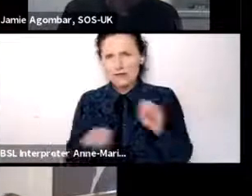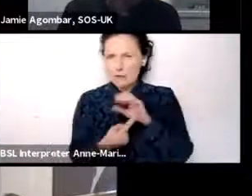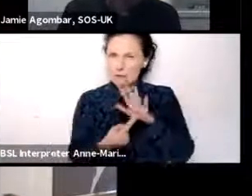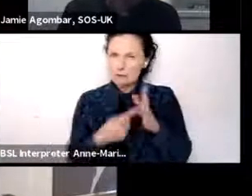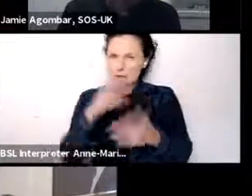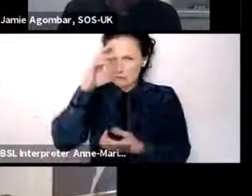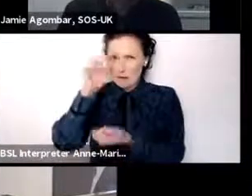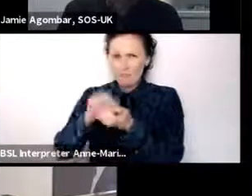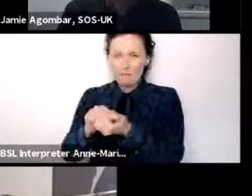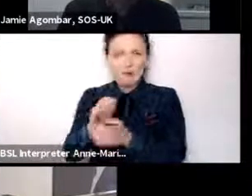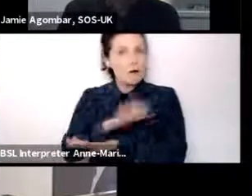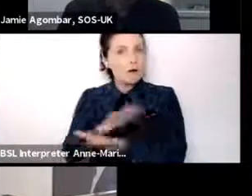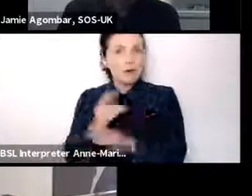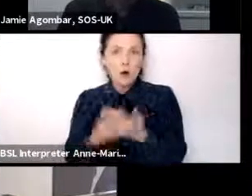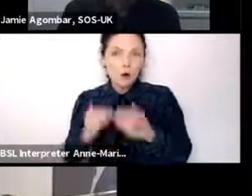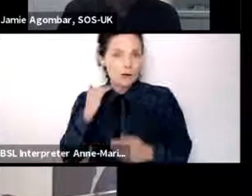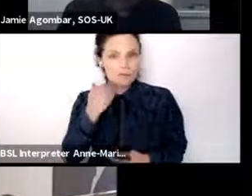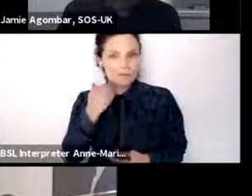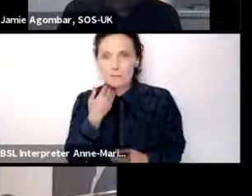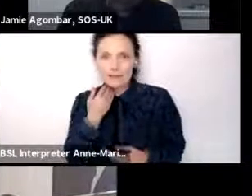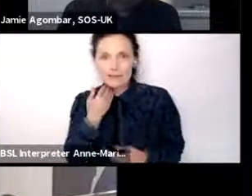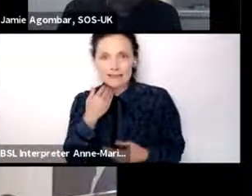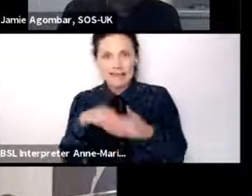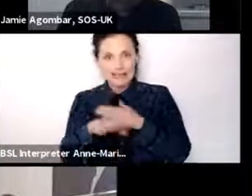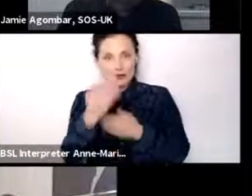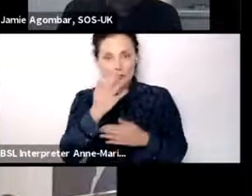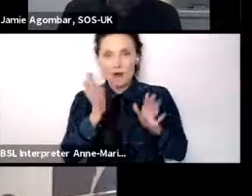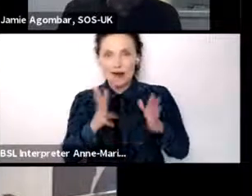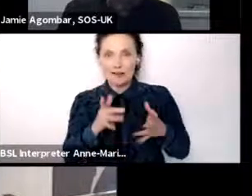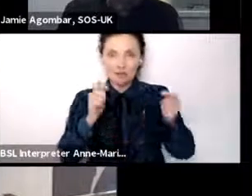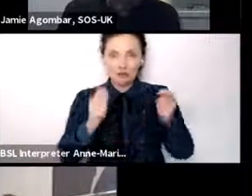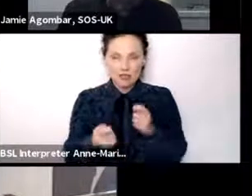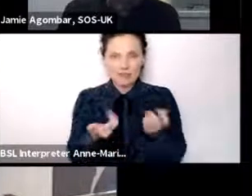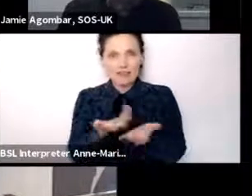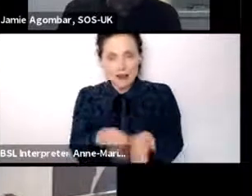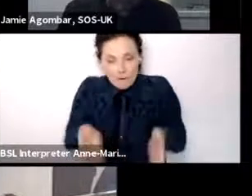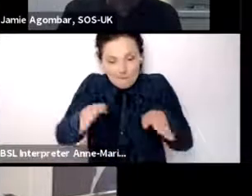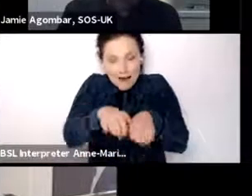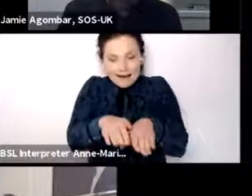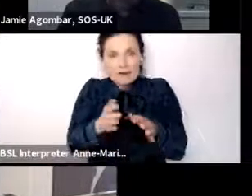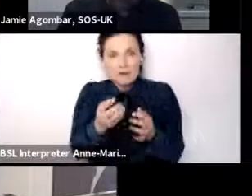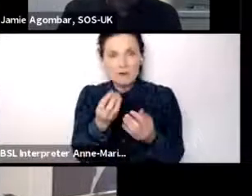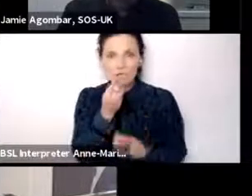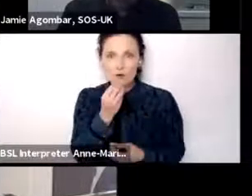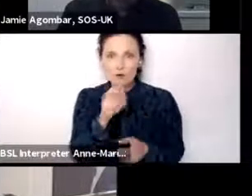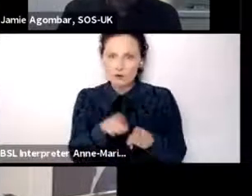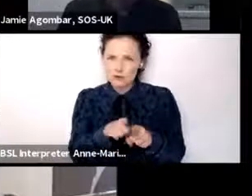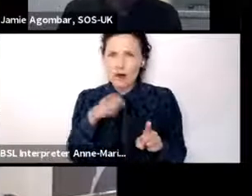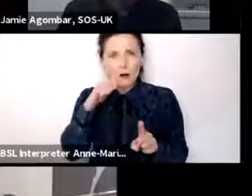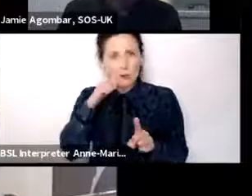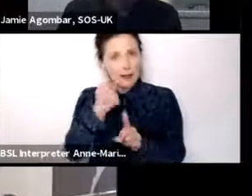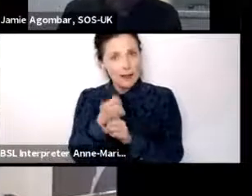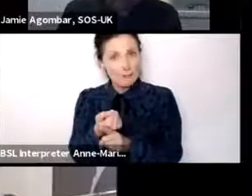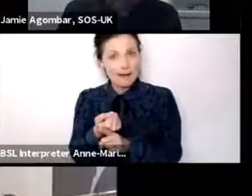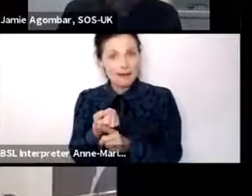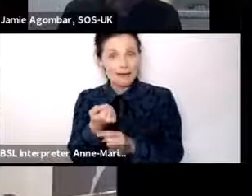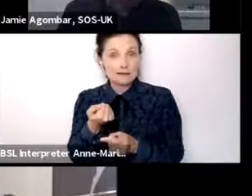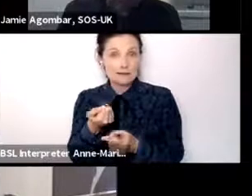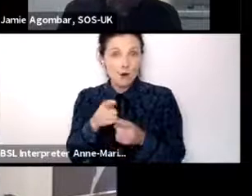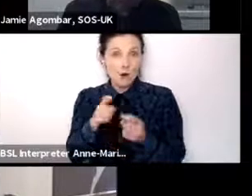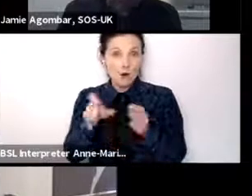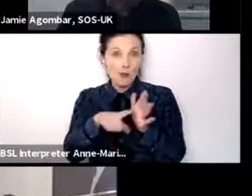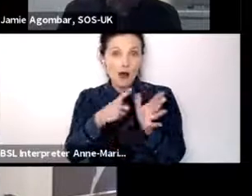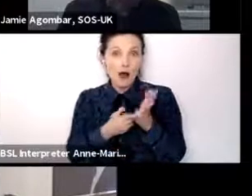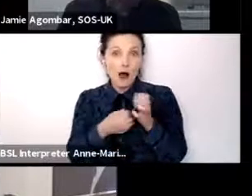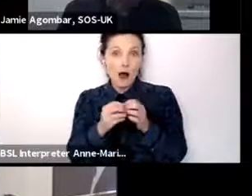that it's not just meat within our schools that need to change. It's how we package them as well. That's going to impact on the carbon footprint